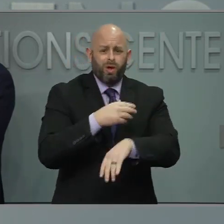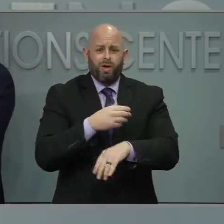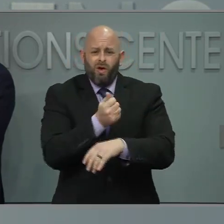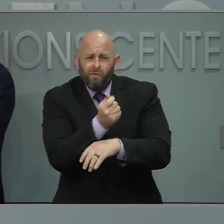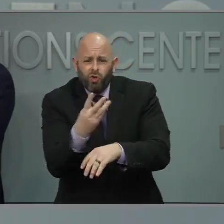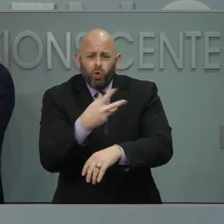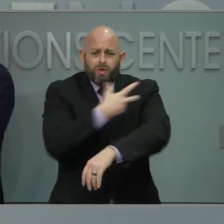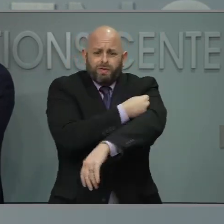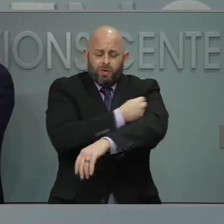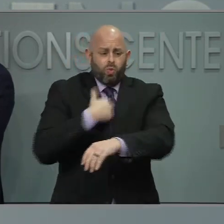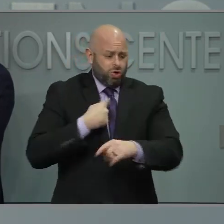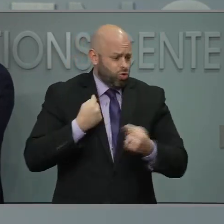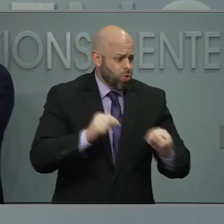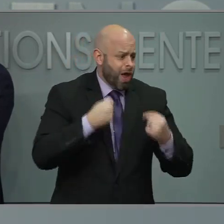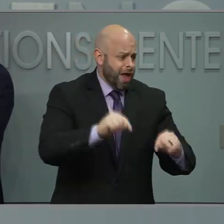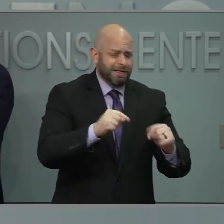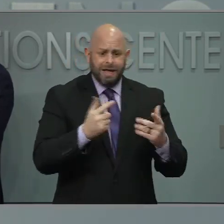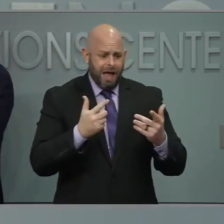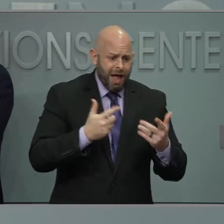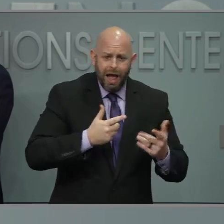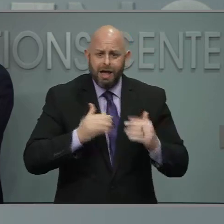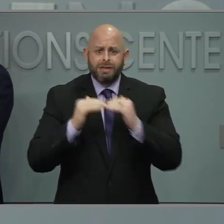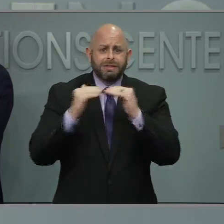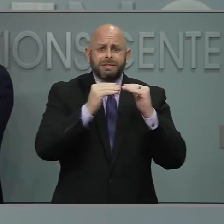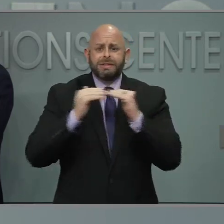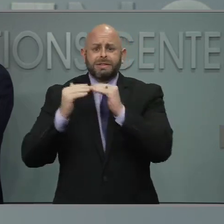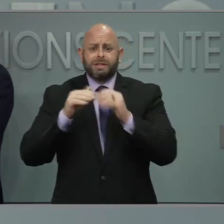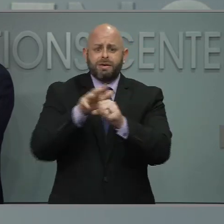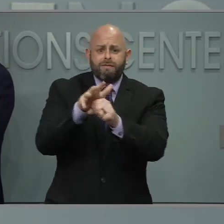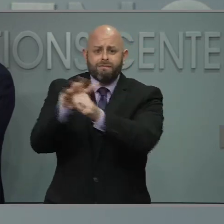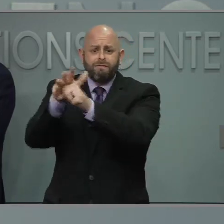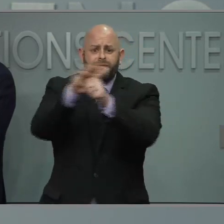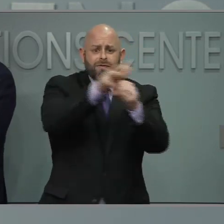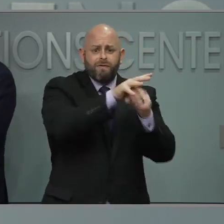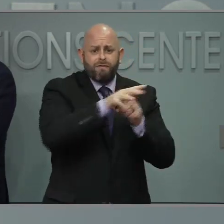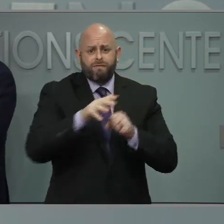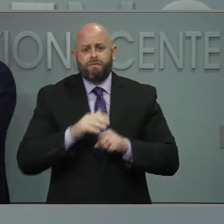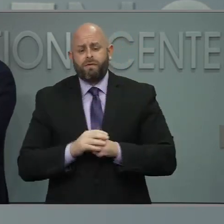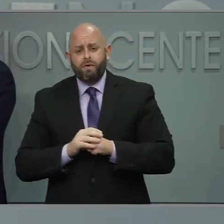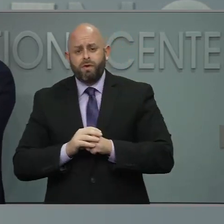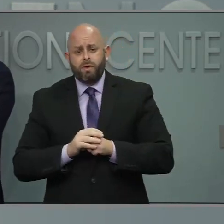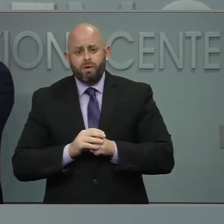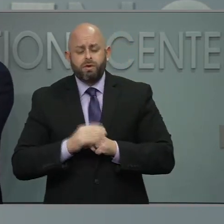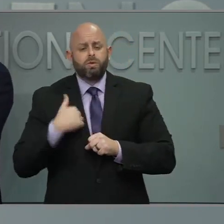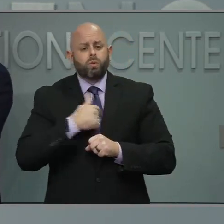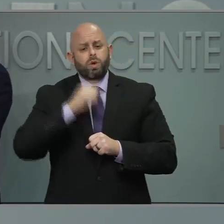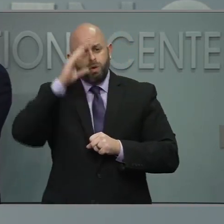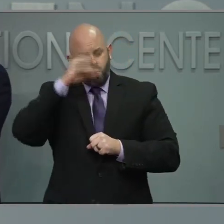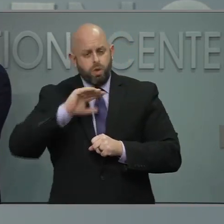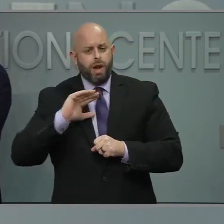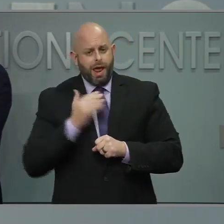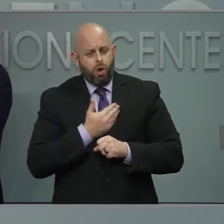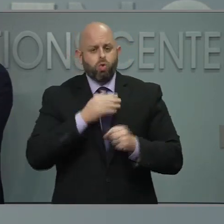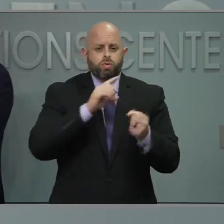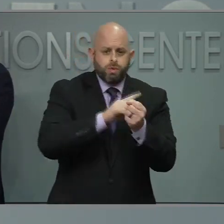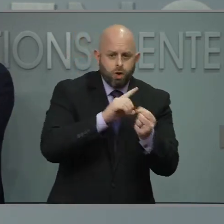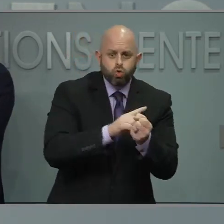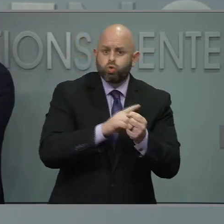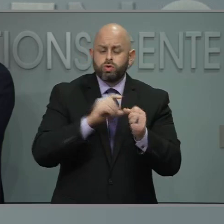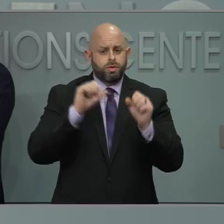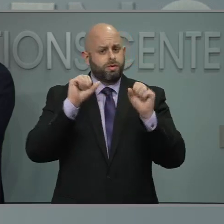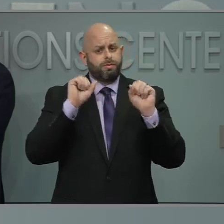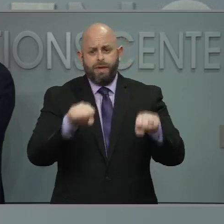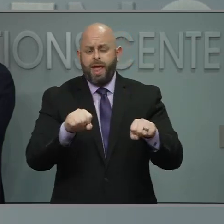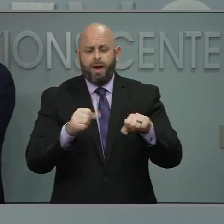and we wish we could give more supply to everyone. We know our vaccine providers can deliver maybe three times